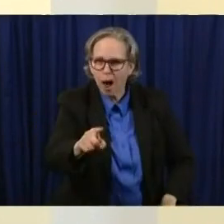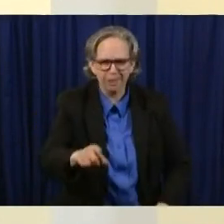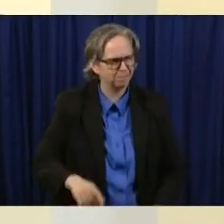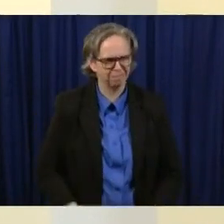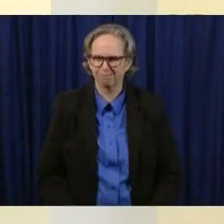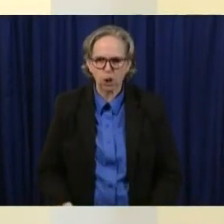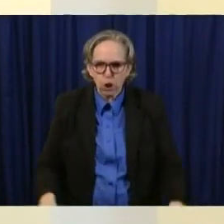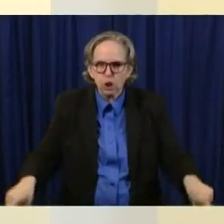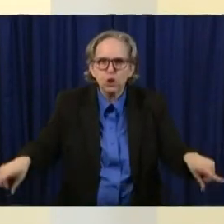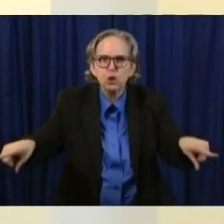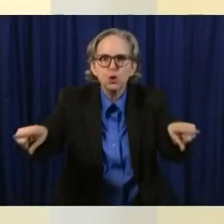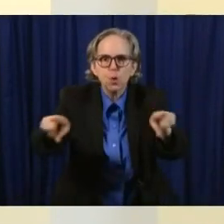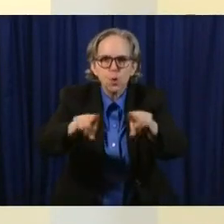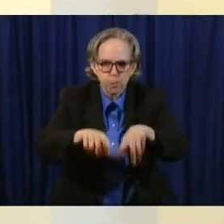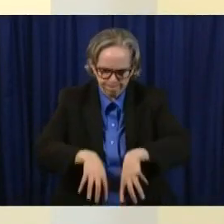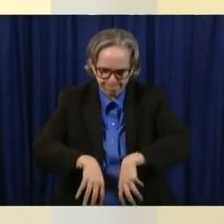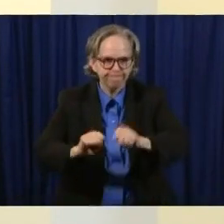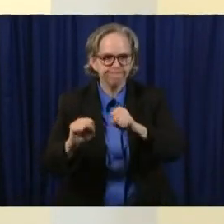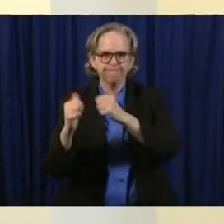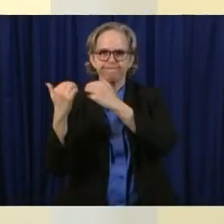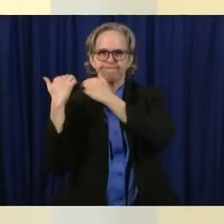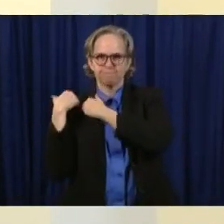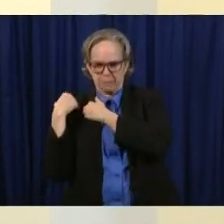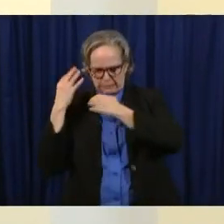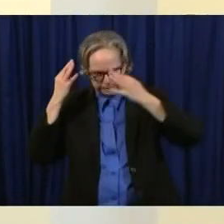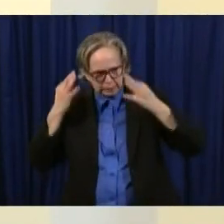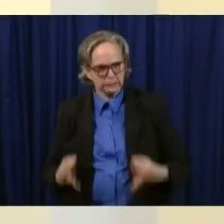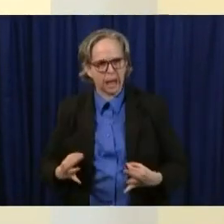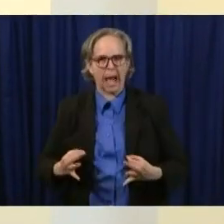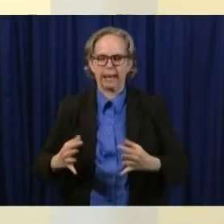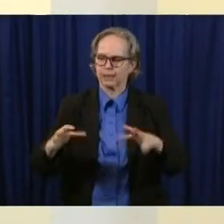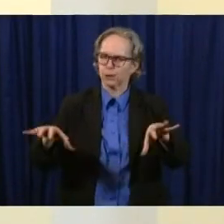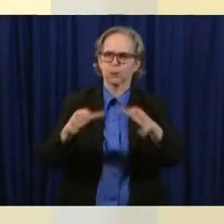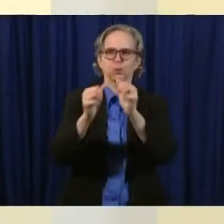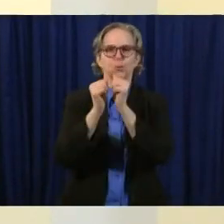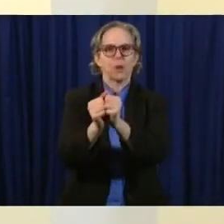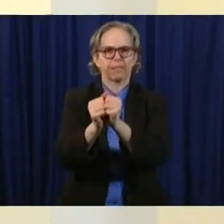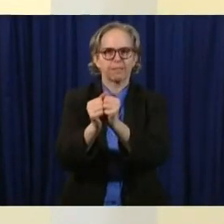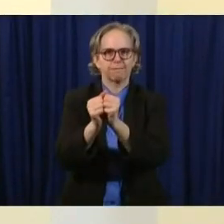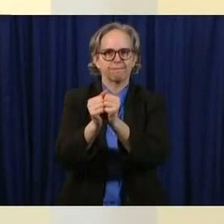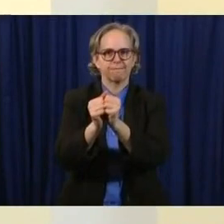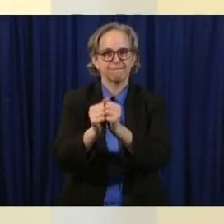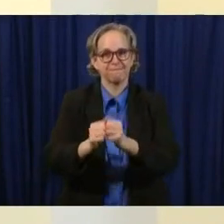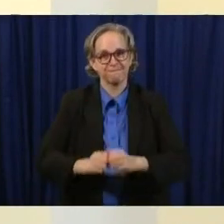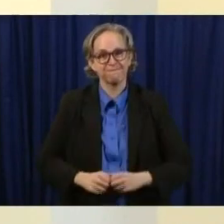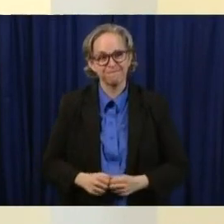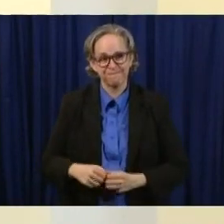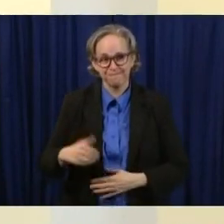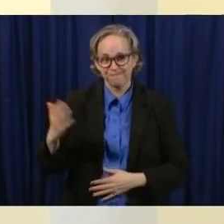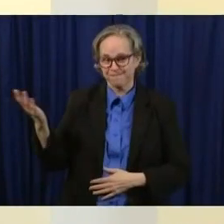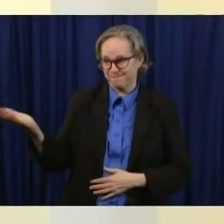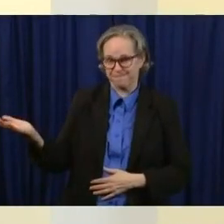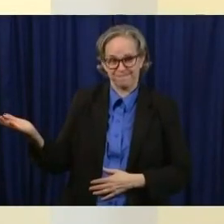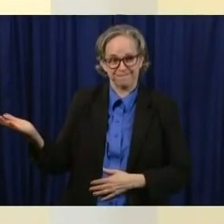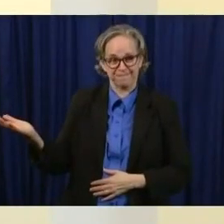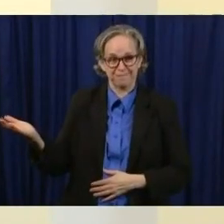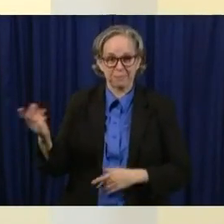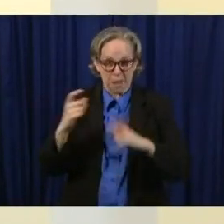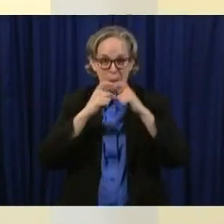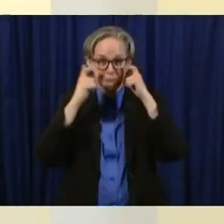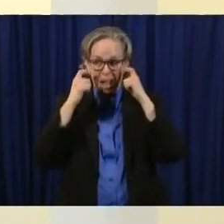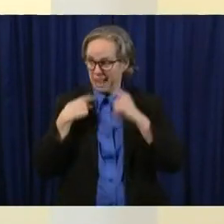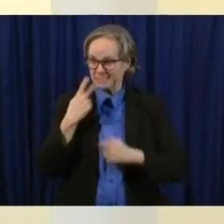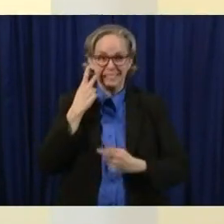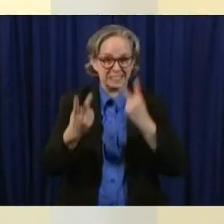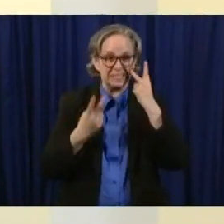we have to think about the fact that when i see you wearing this i know you're not